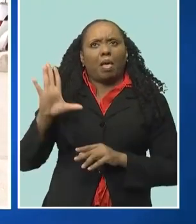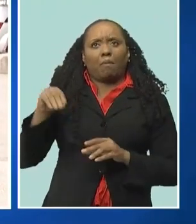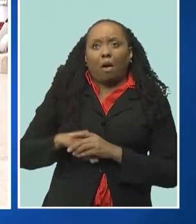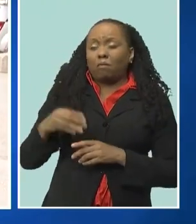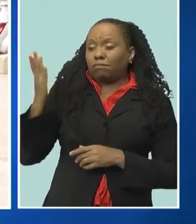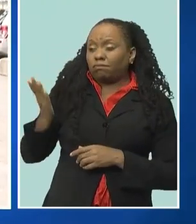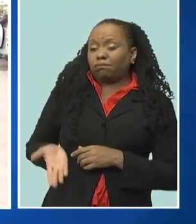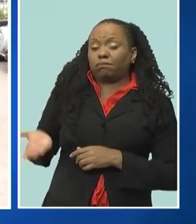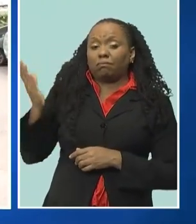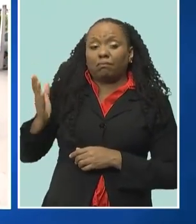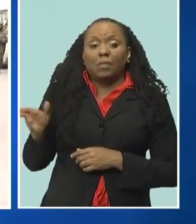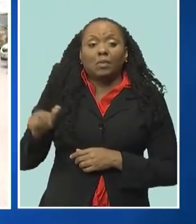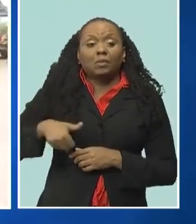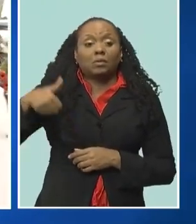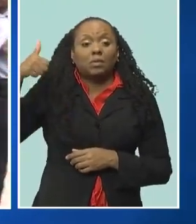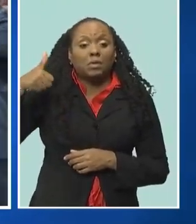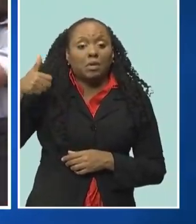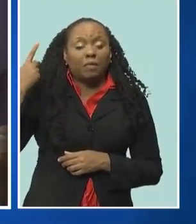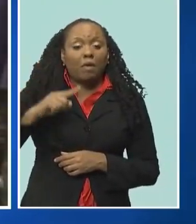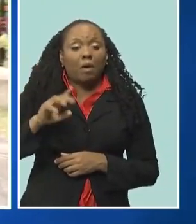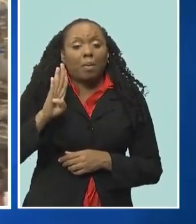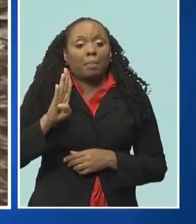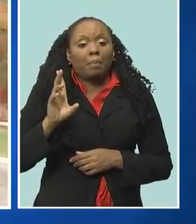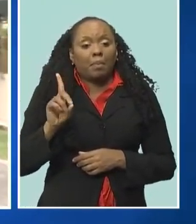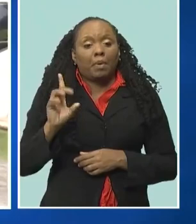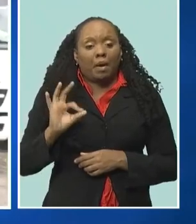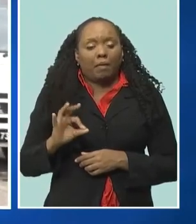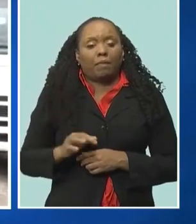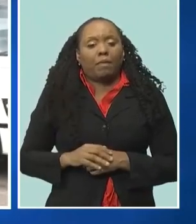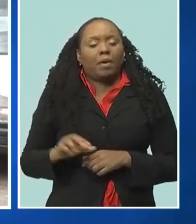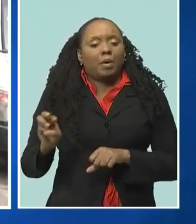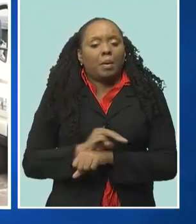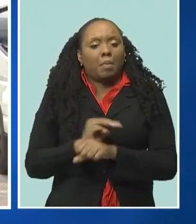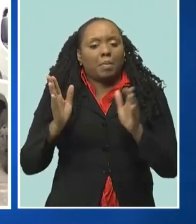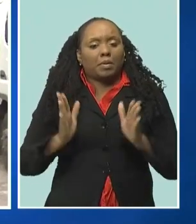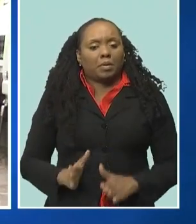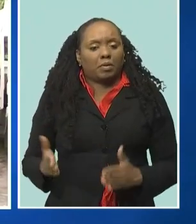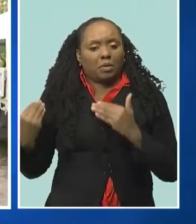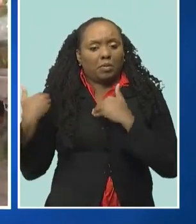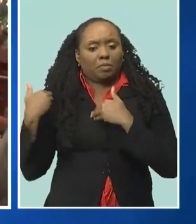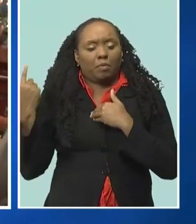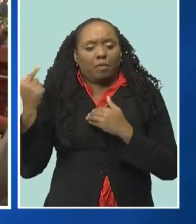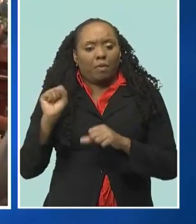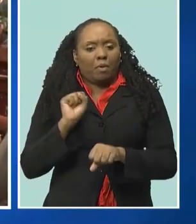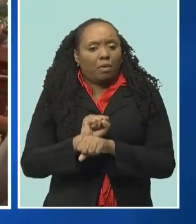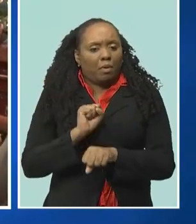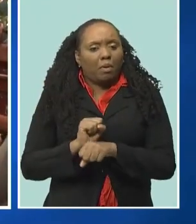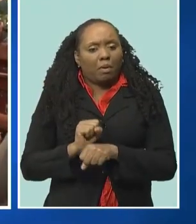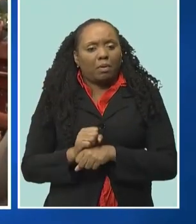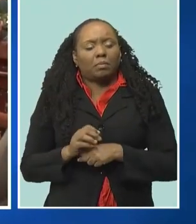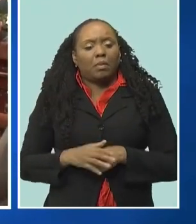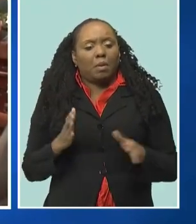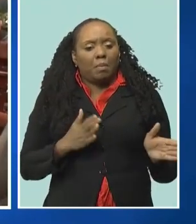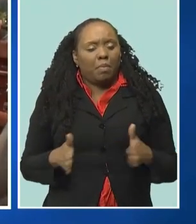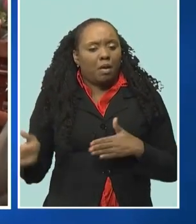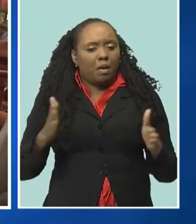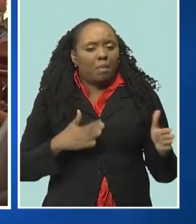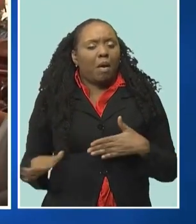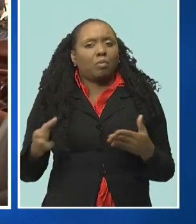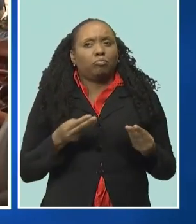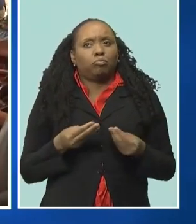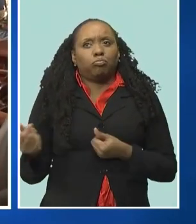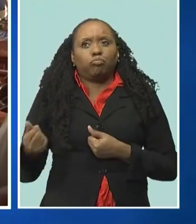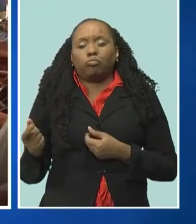Boyce and Chief of Staff of the Barbados Defence Force Commodore Errington Sherlin. Minister Jordan confirmed that preparations are going well.